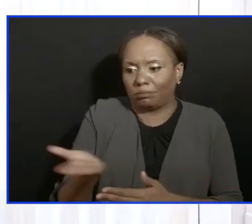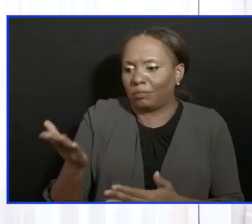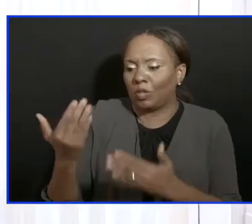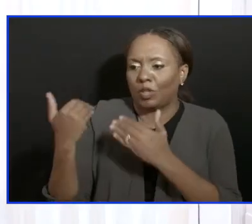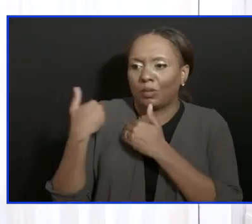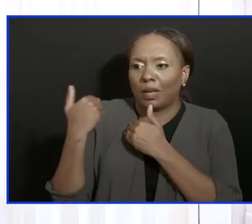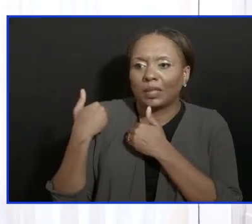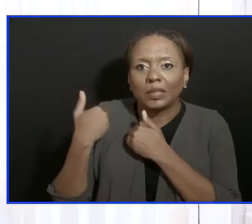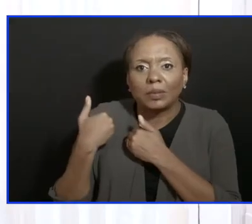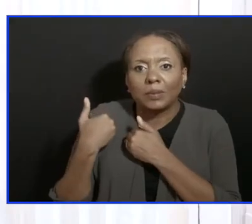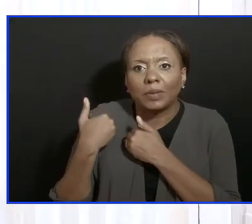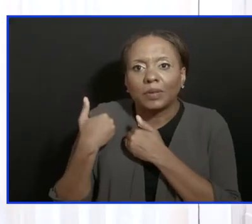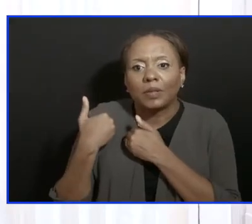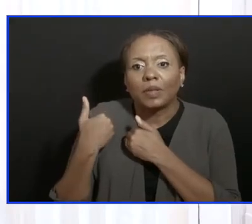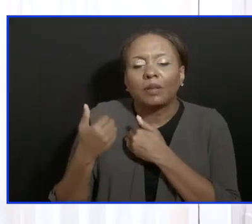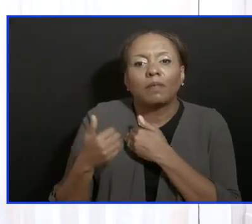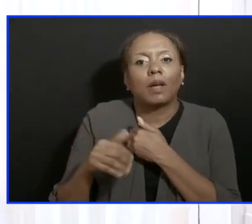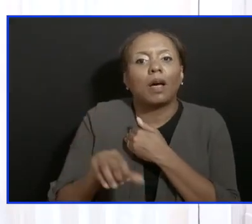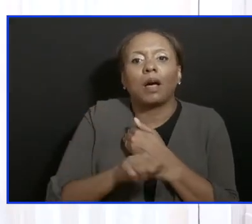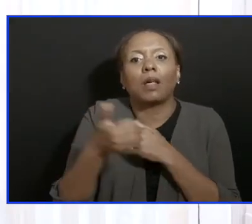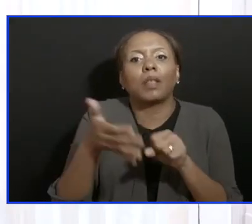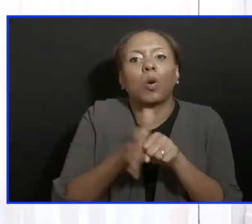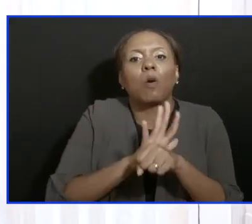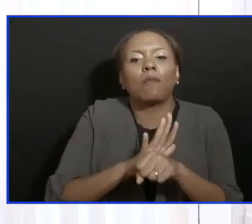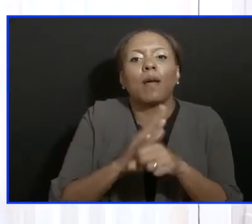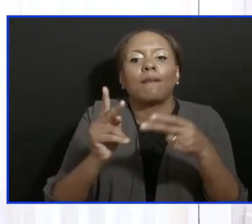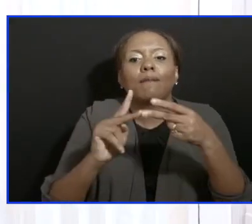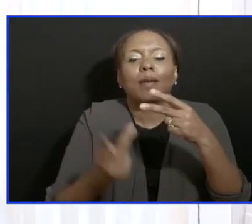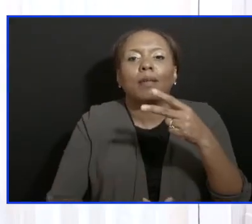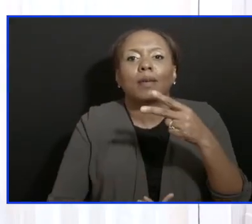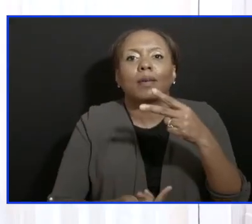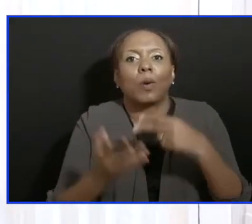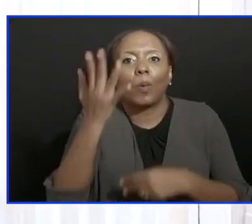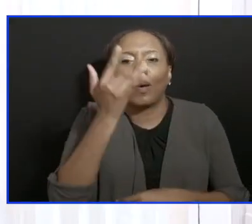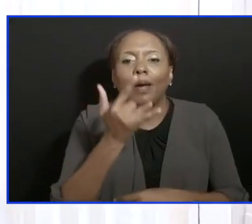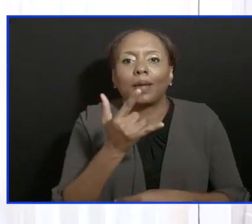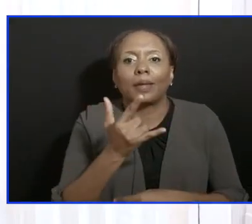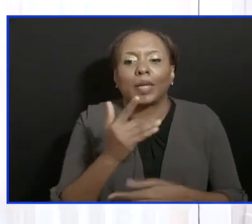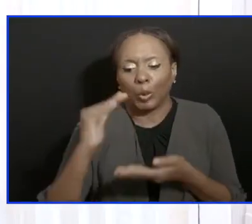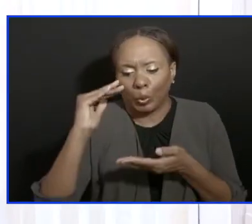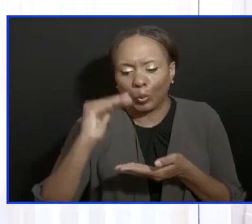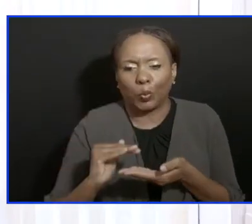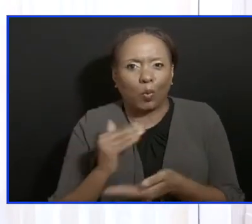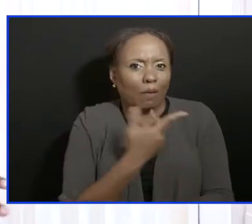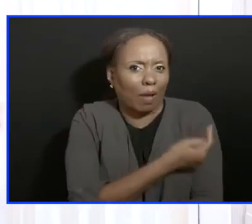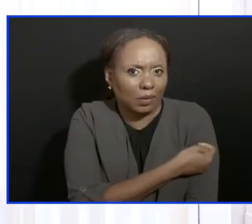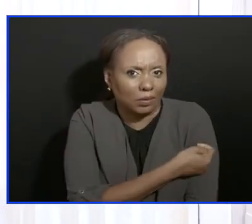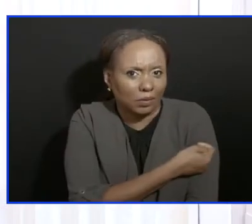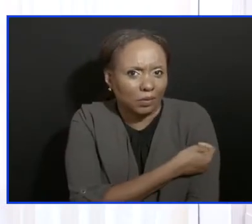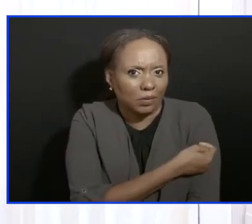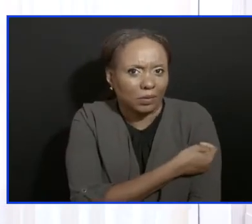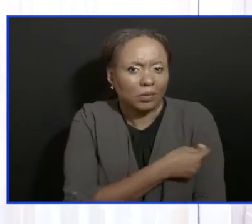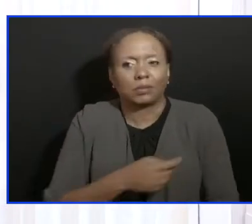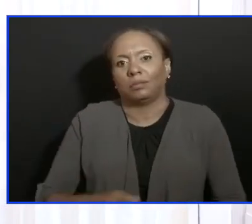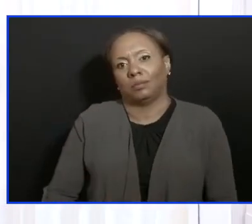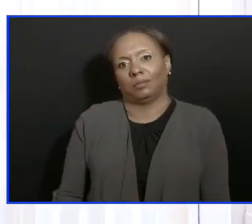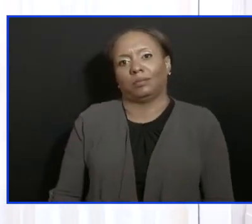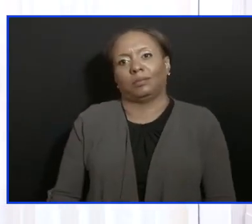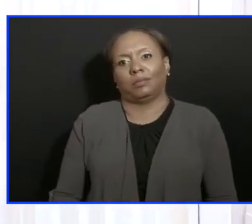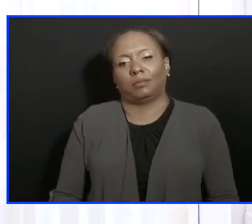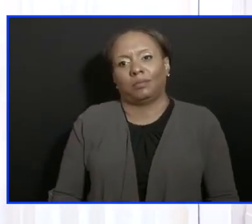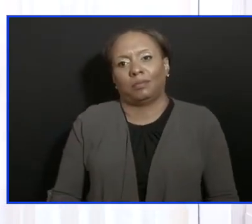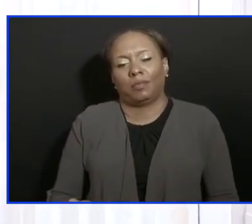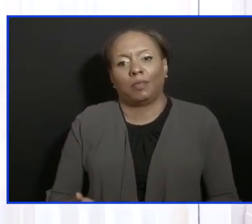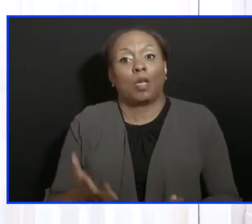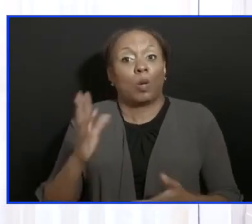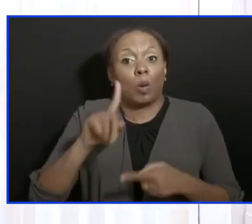because of that lack of vaccination and the extent to which the variants develop with the